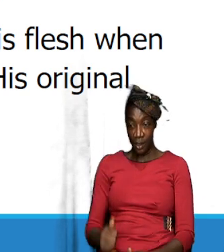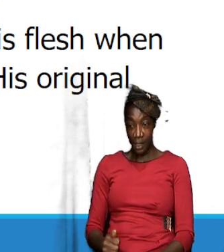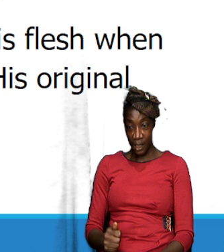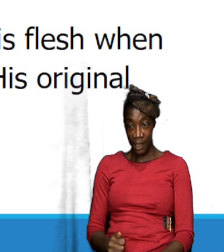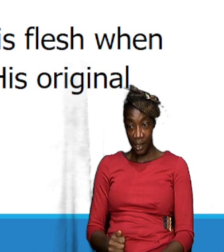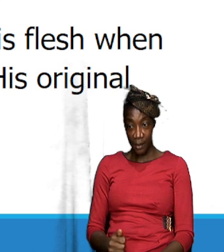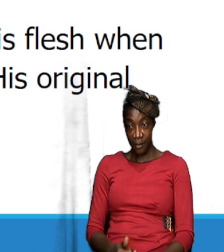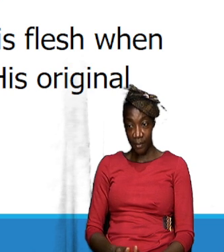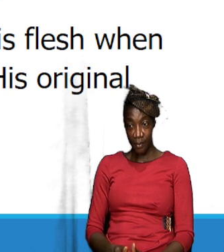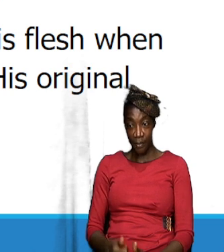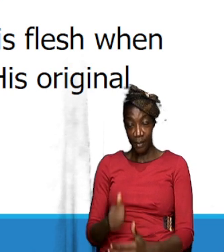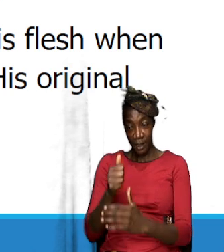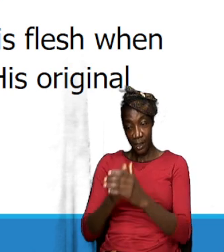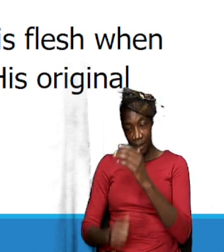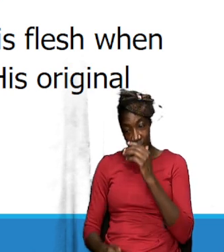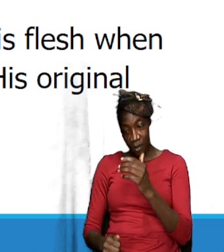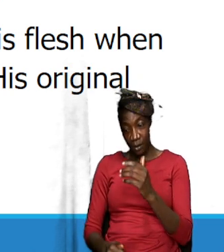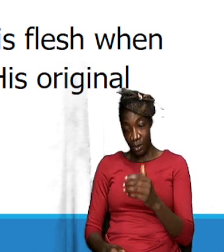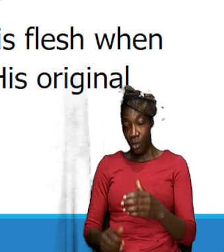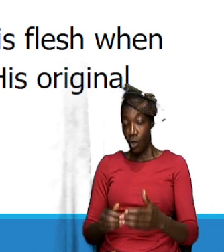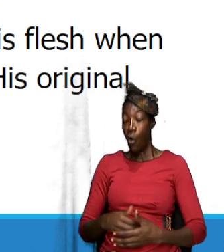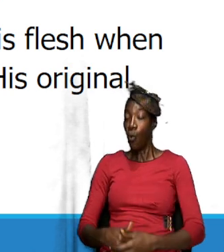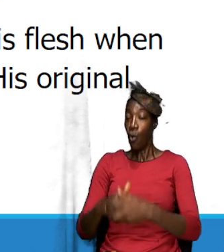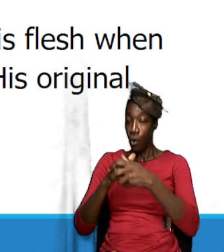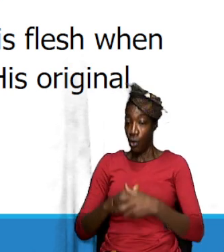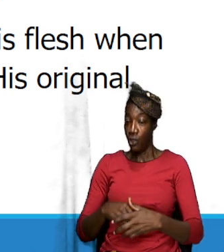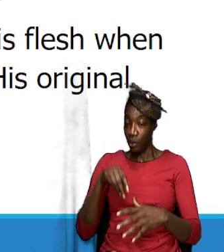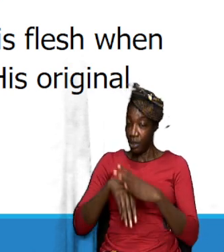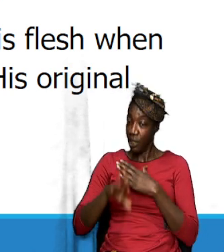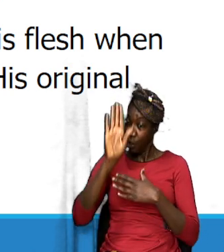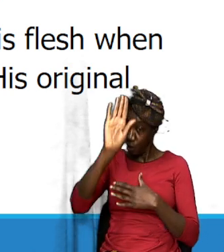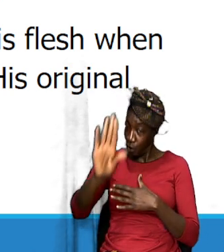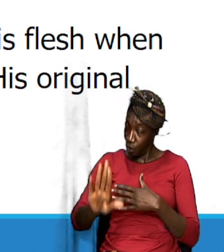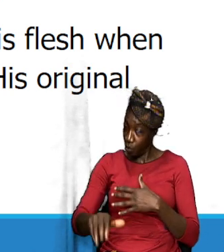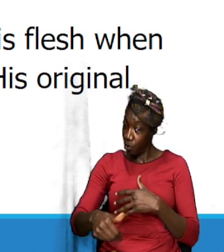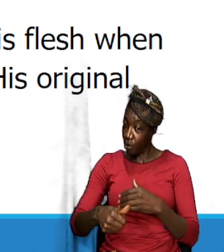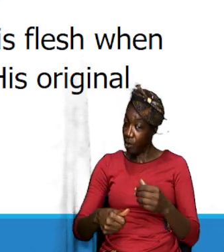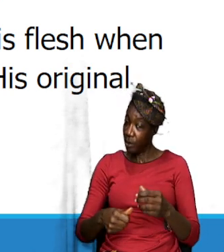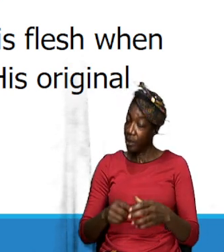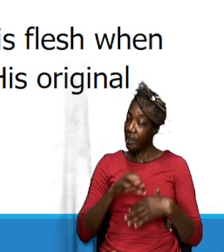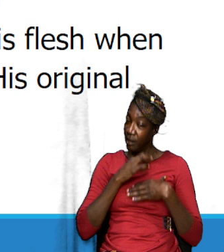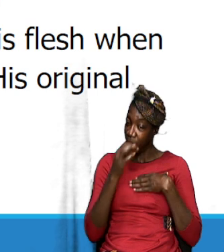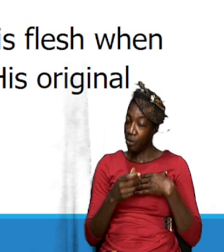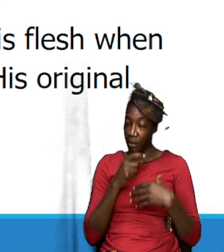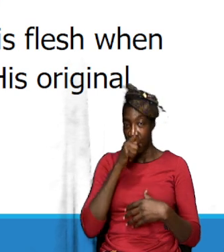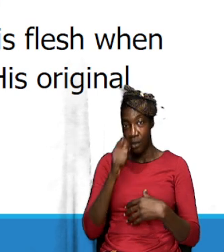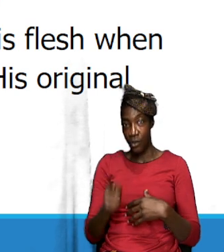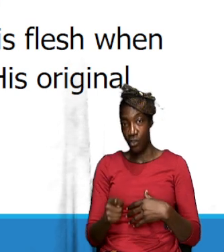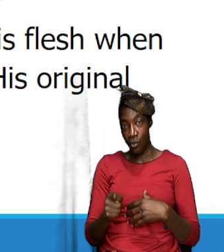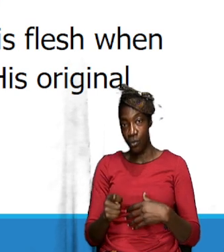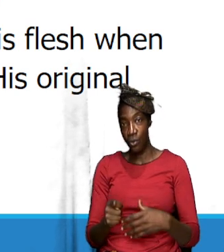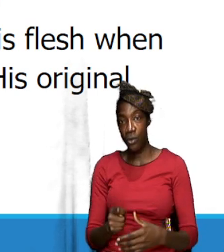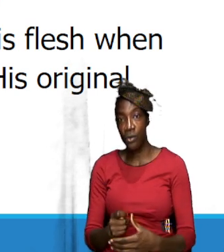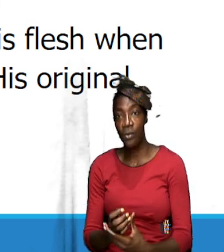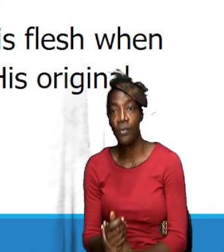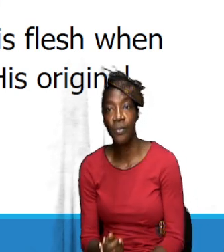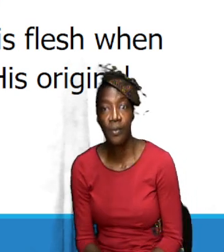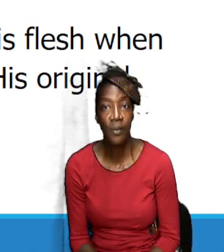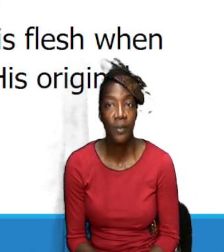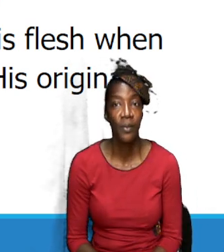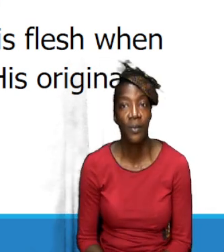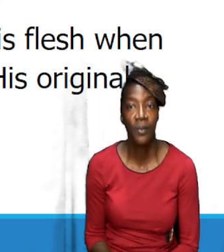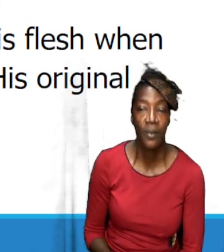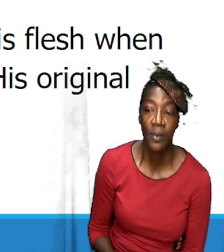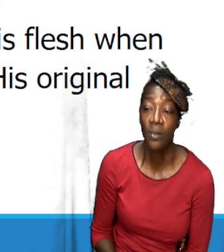that you have to worship him in your own spirit and in truth we are not speaking